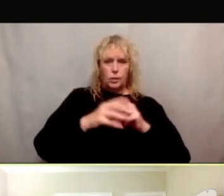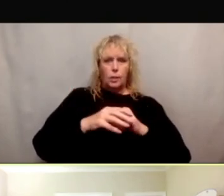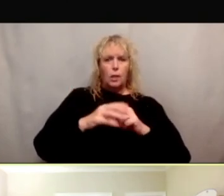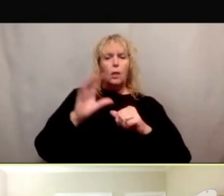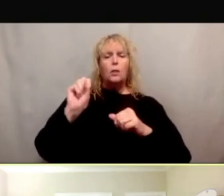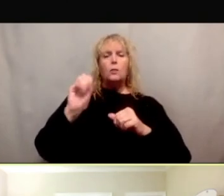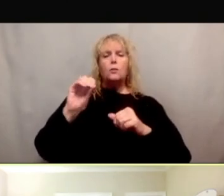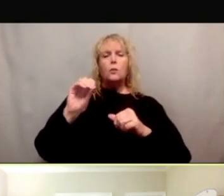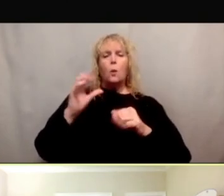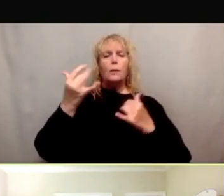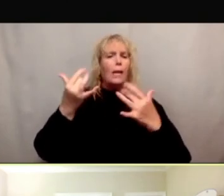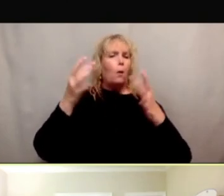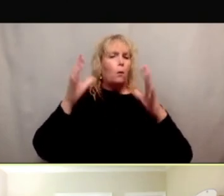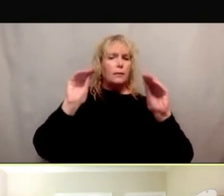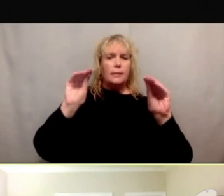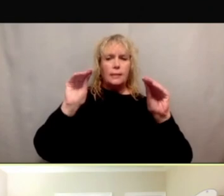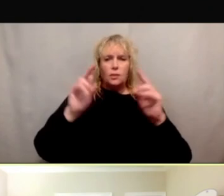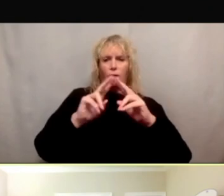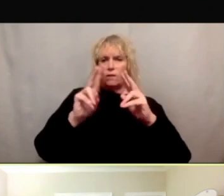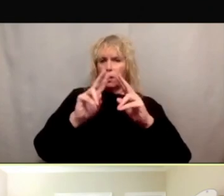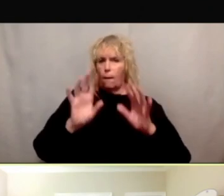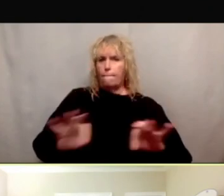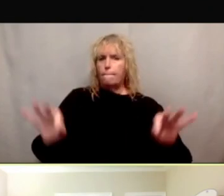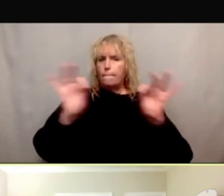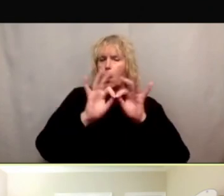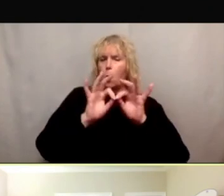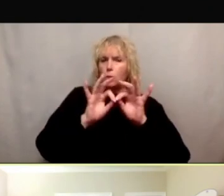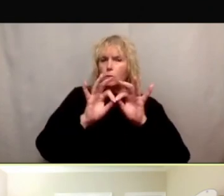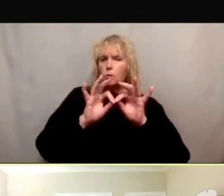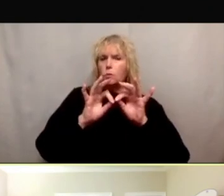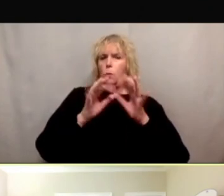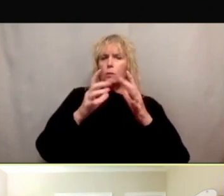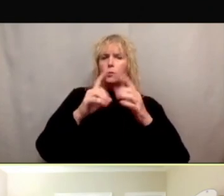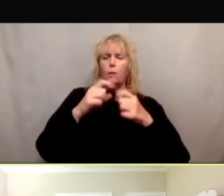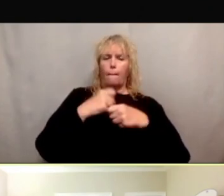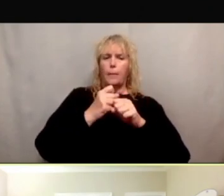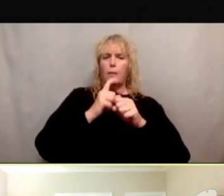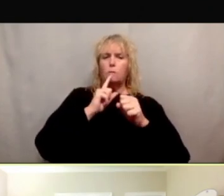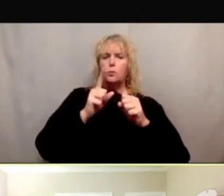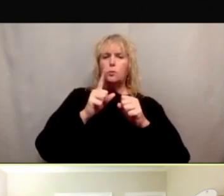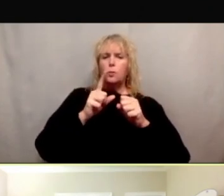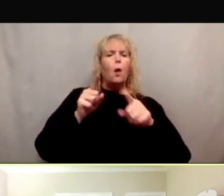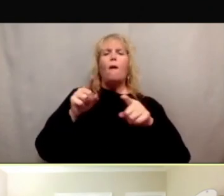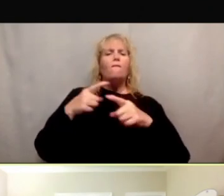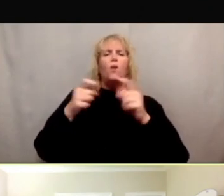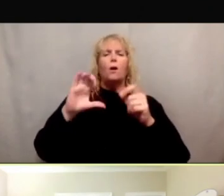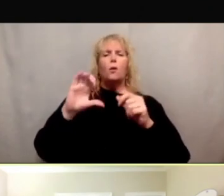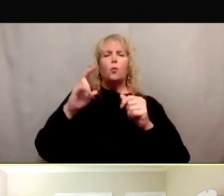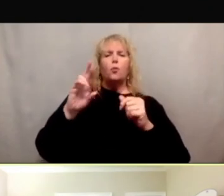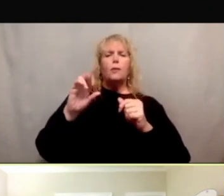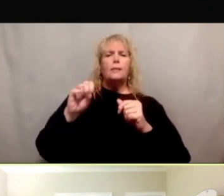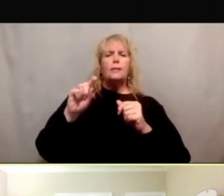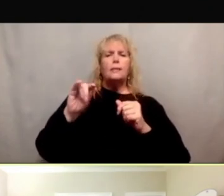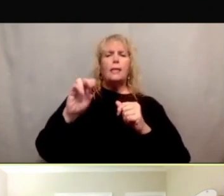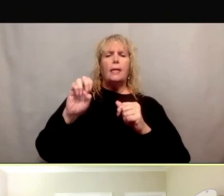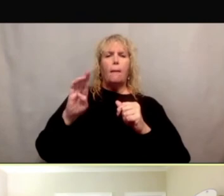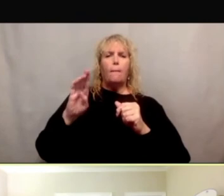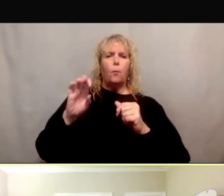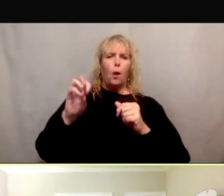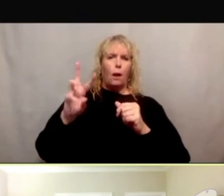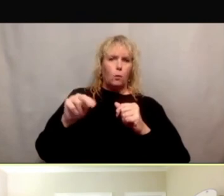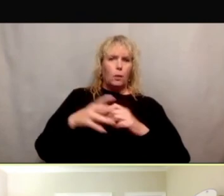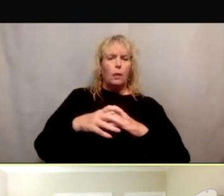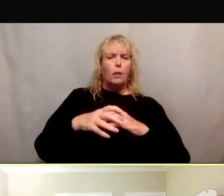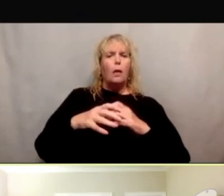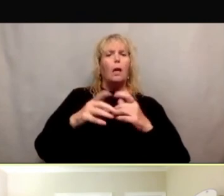TeachBack is so important in ensuring understanding, and this is from Christine Brown, any recommendations on